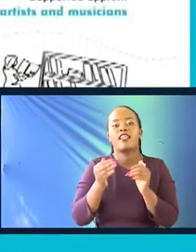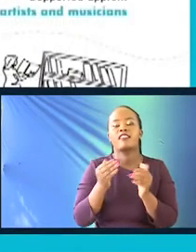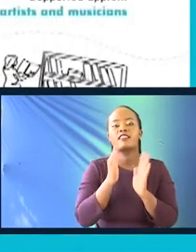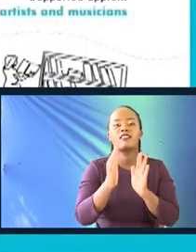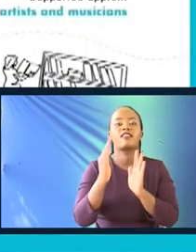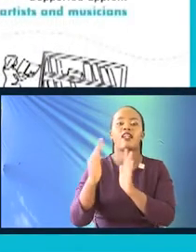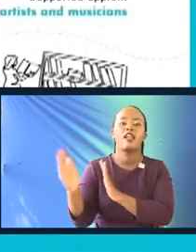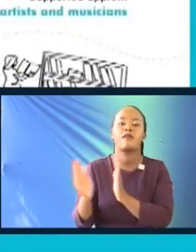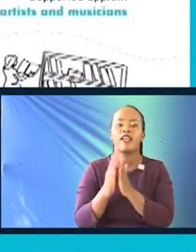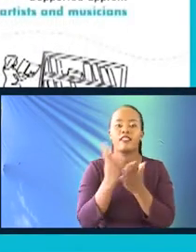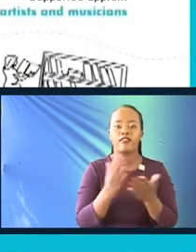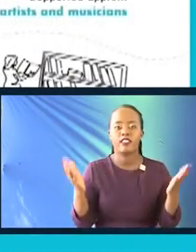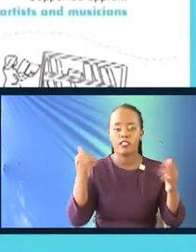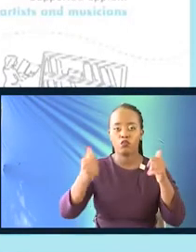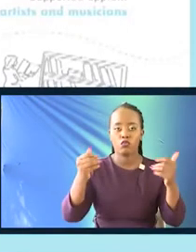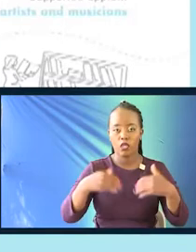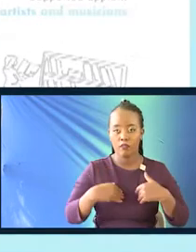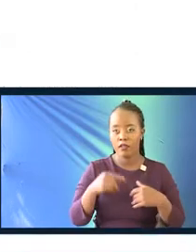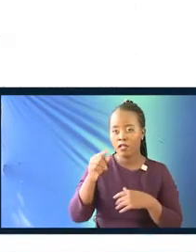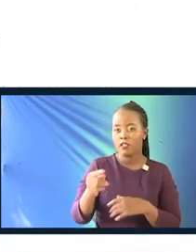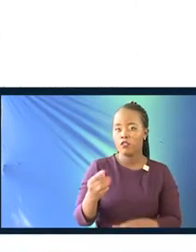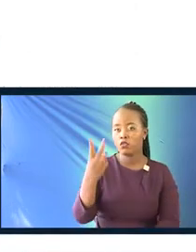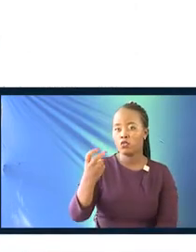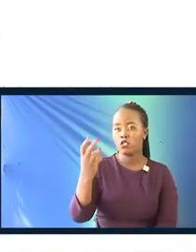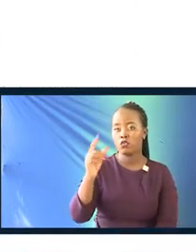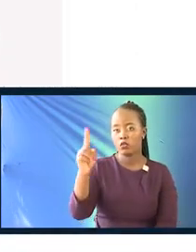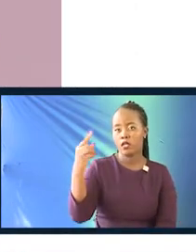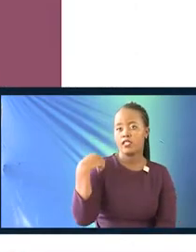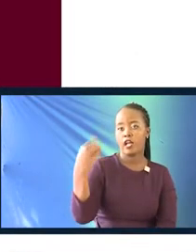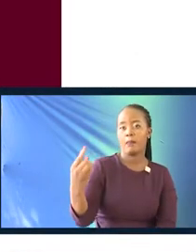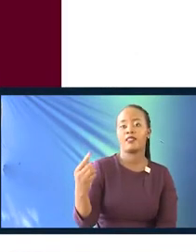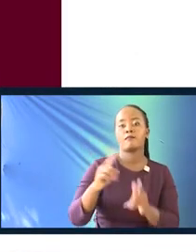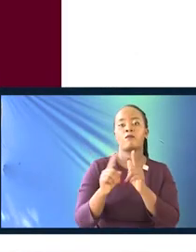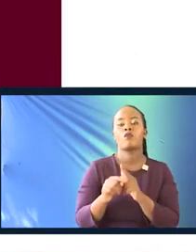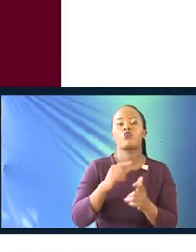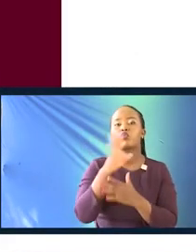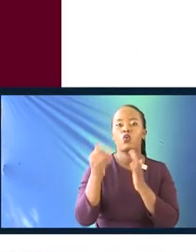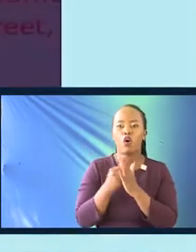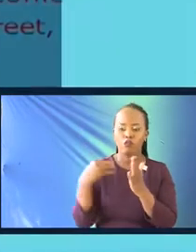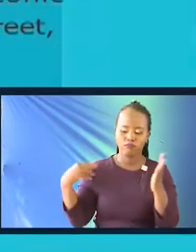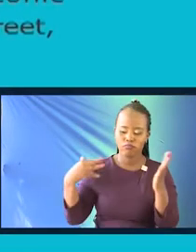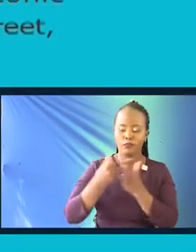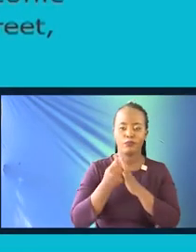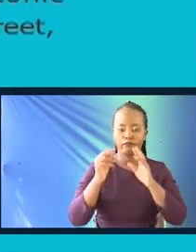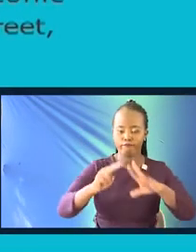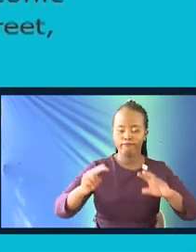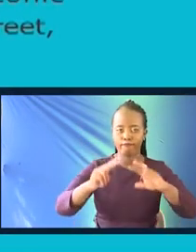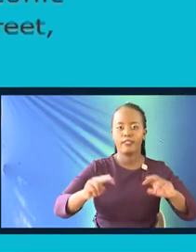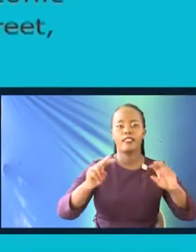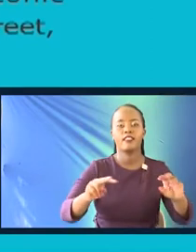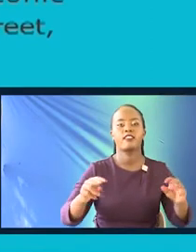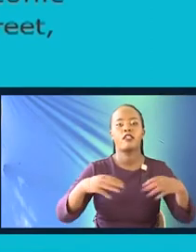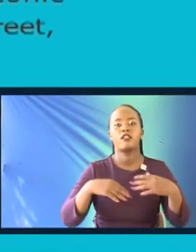facilities they can offer you. That's just our 2021 in numbers and to point out the fact that we do all this research with a view to having